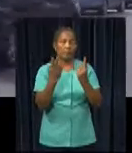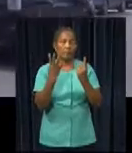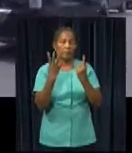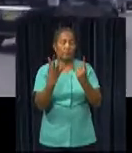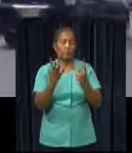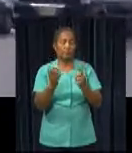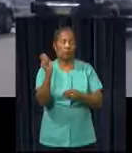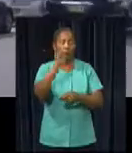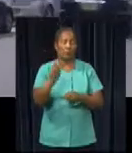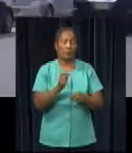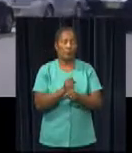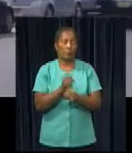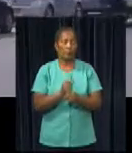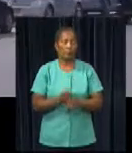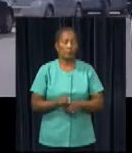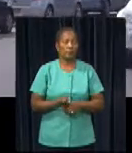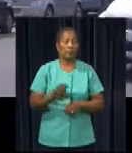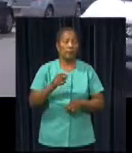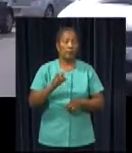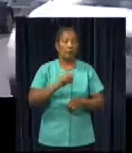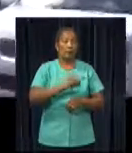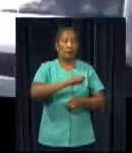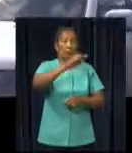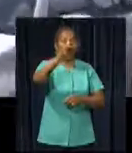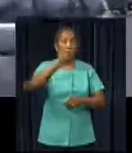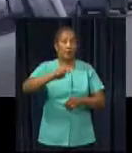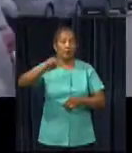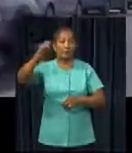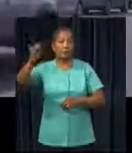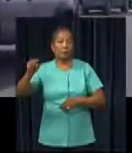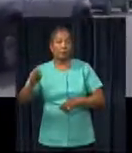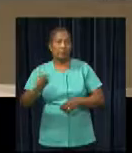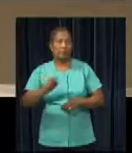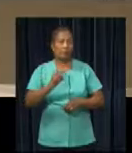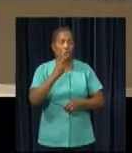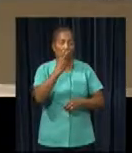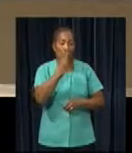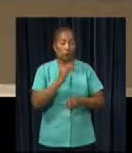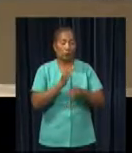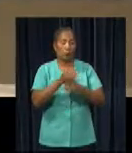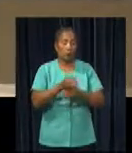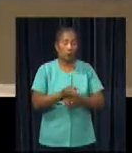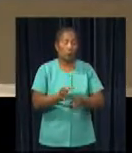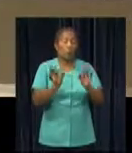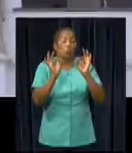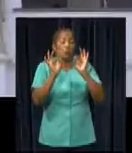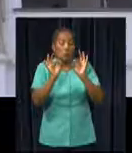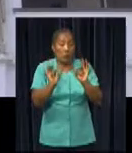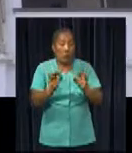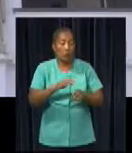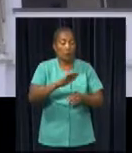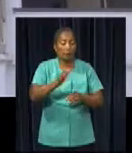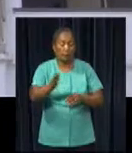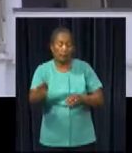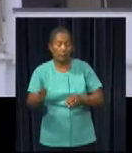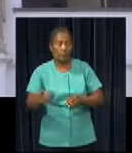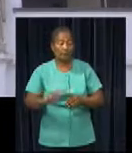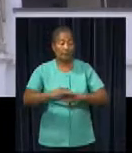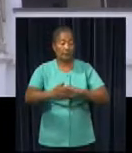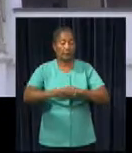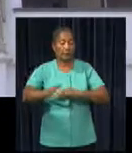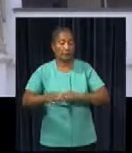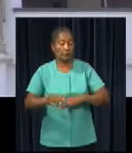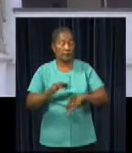made the design in 1914. Arcades with semi-circular arches and galleries give the vacates a strong rhythm and